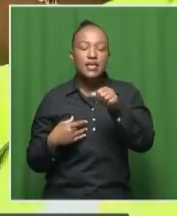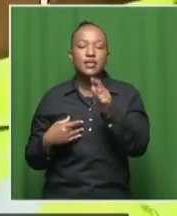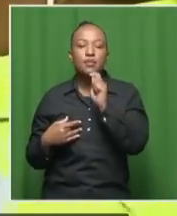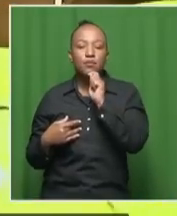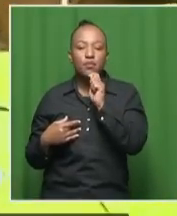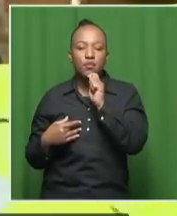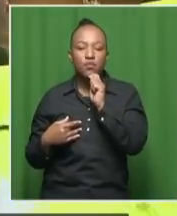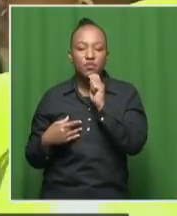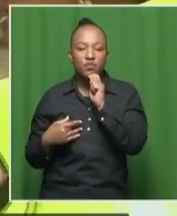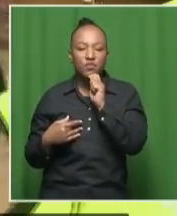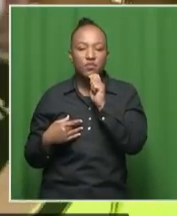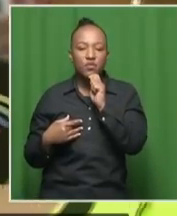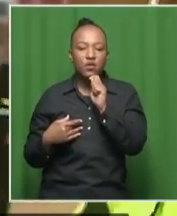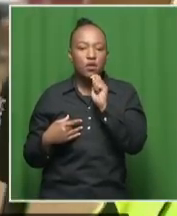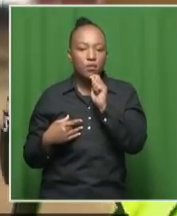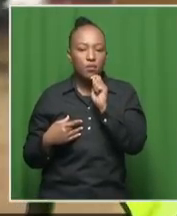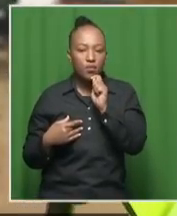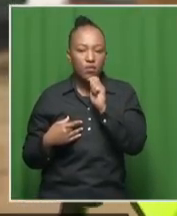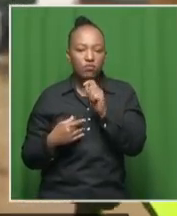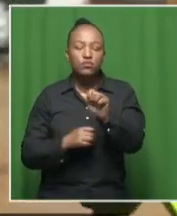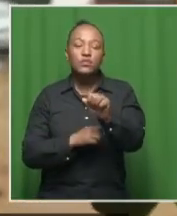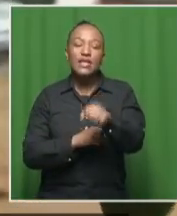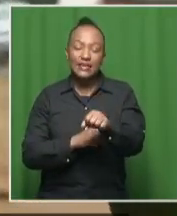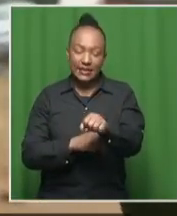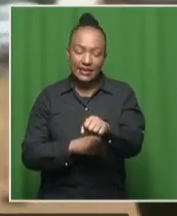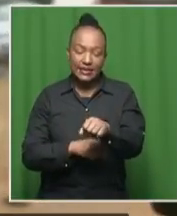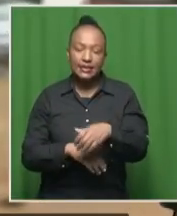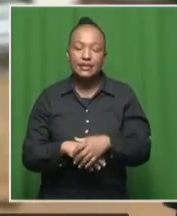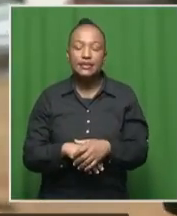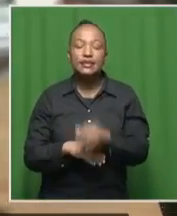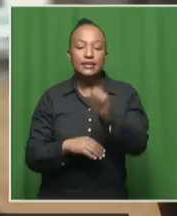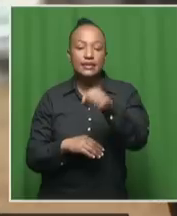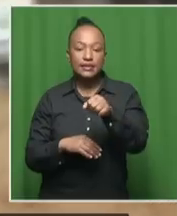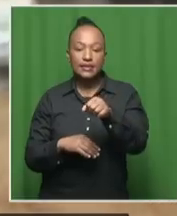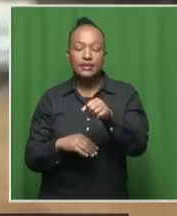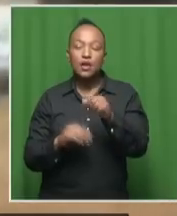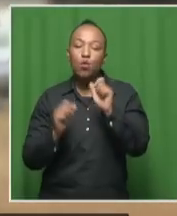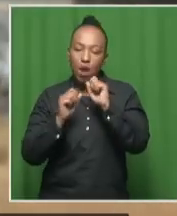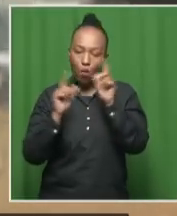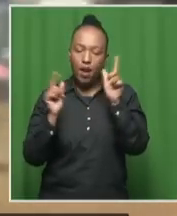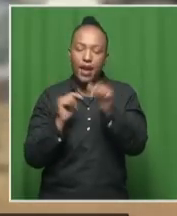If you just lift the mic, please. Okay. Yes, we are aware of it.